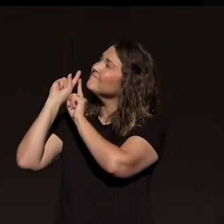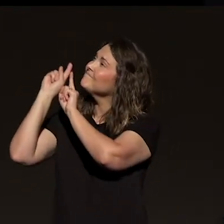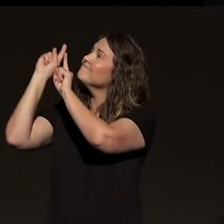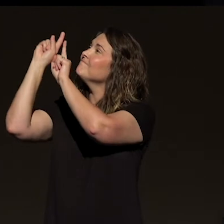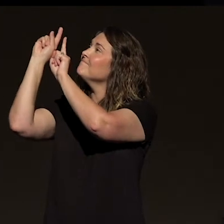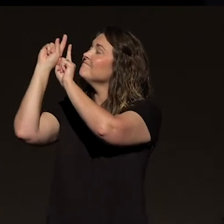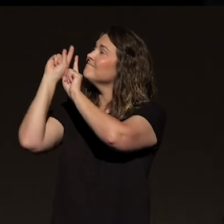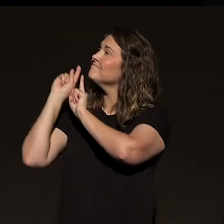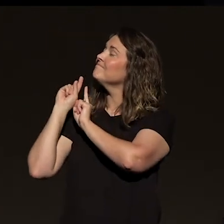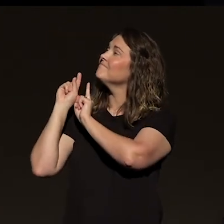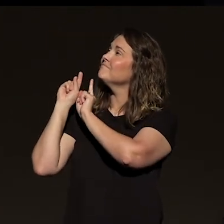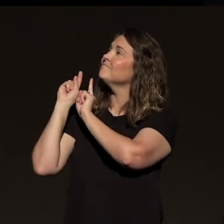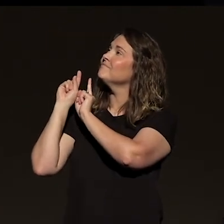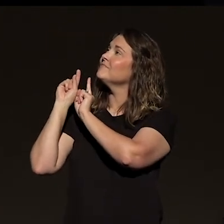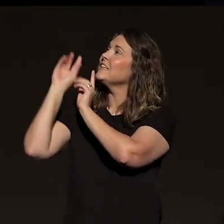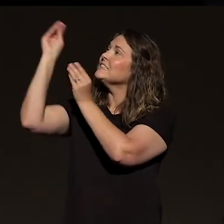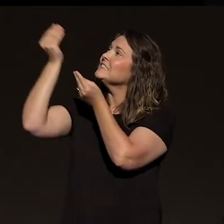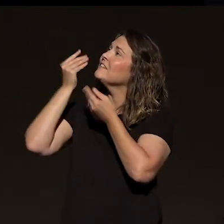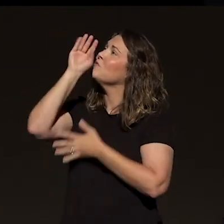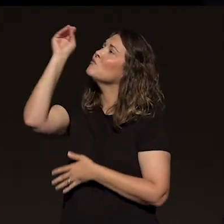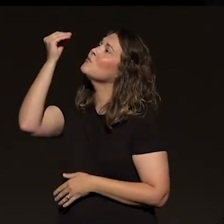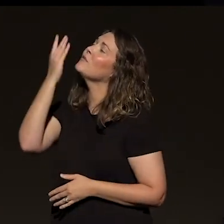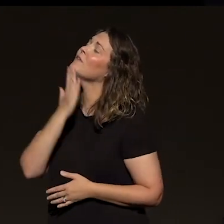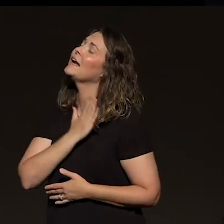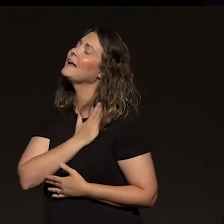He's giving you grace. He's giving you strength.